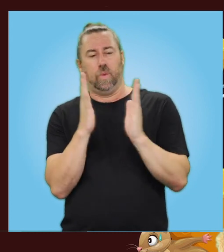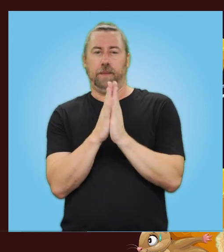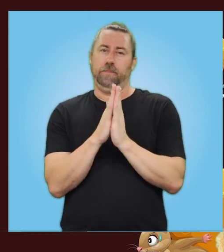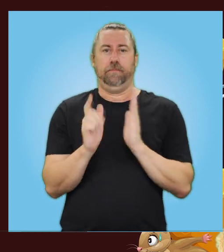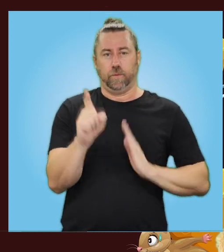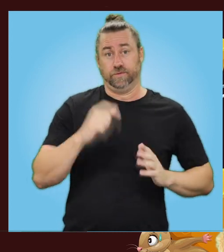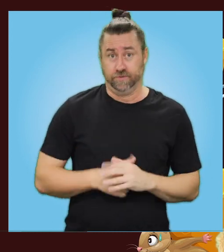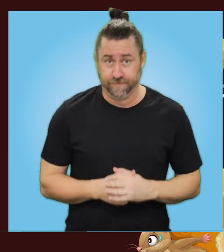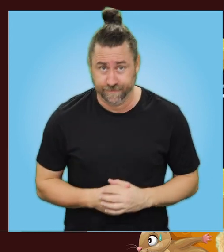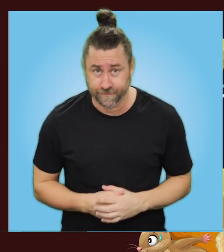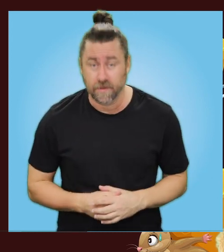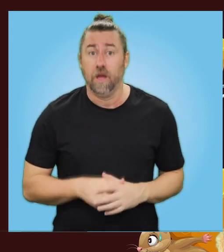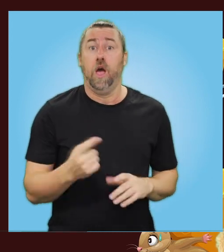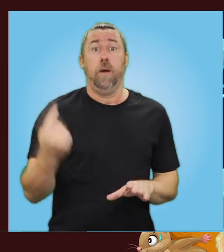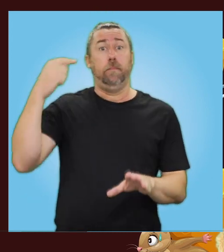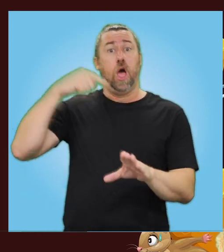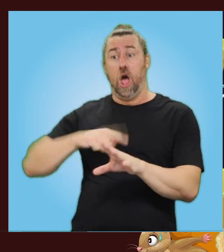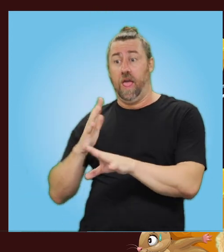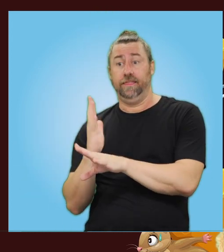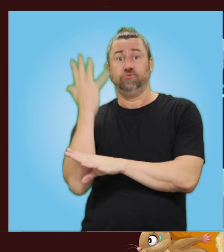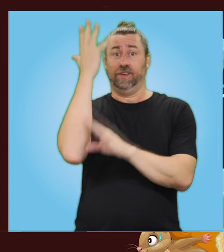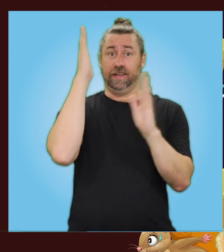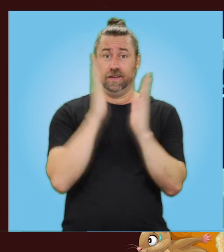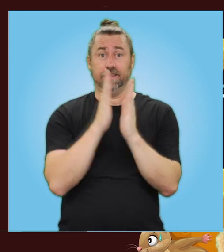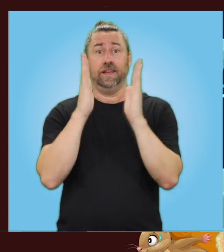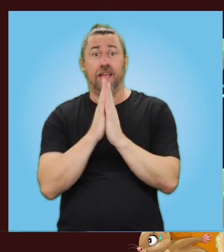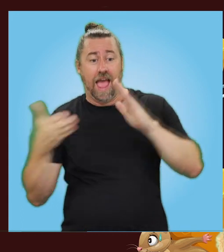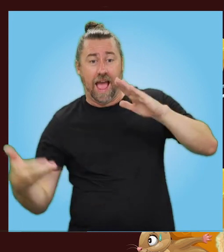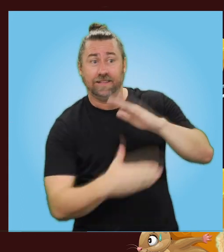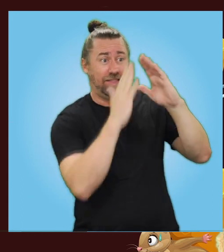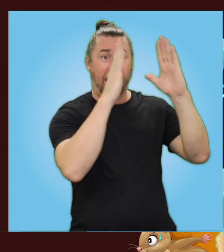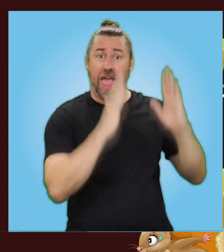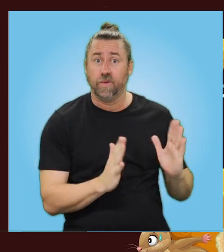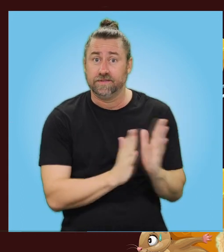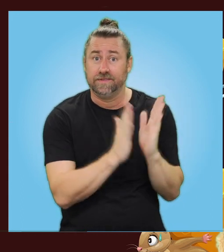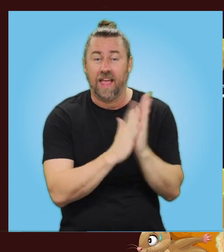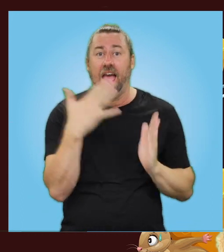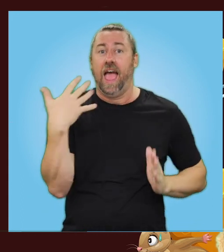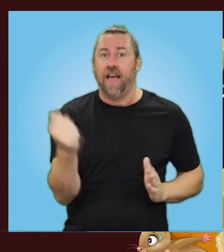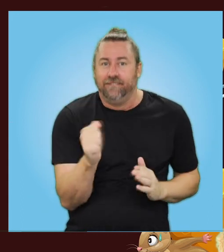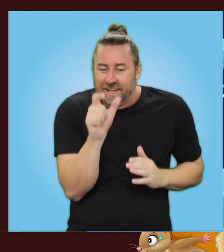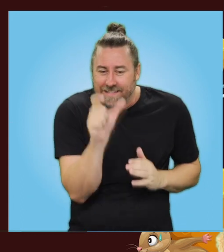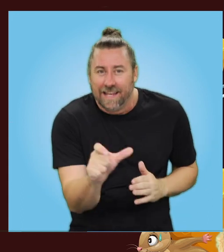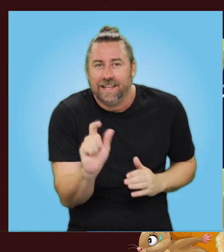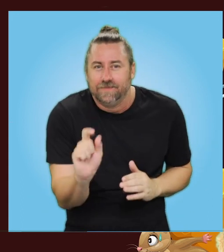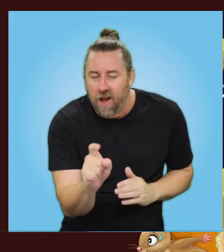Mouse. Behind the tree, and under the house, there lived a teeny,